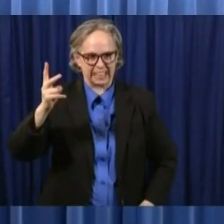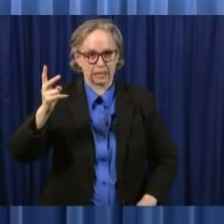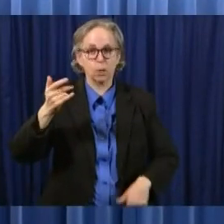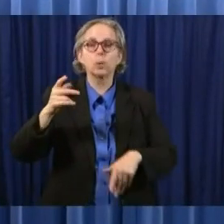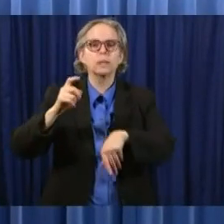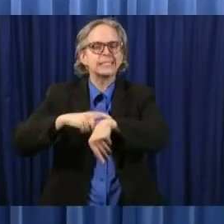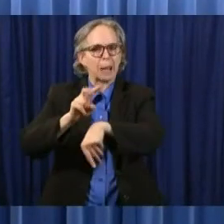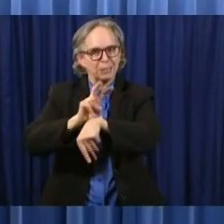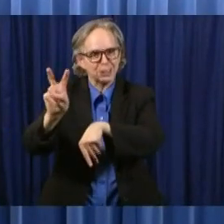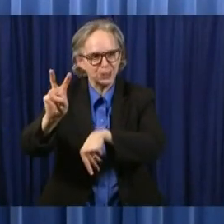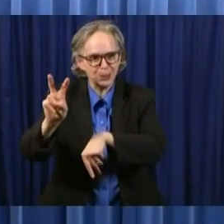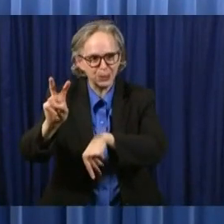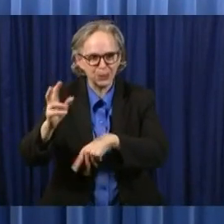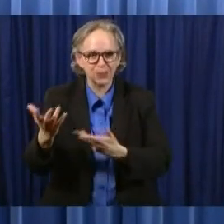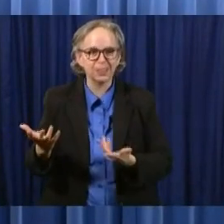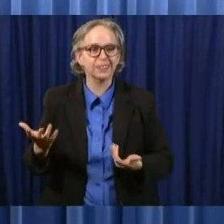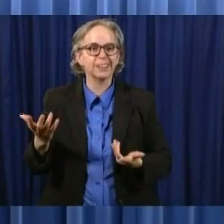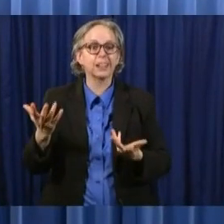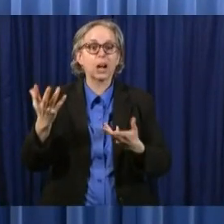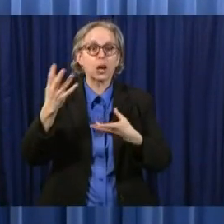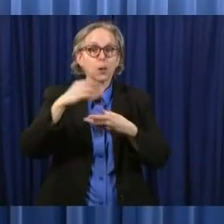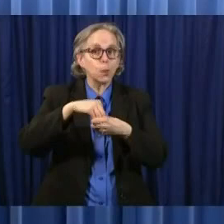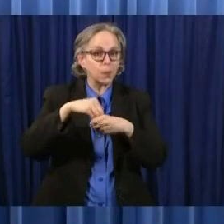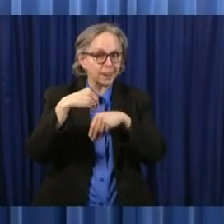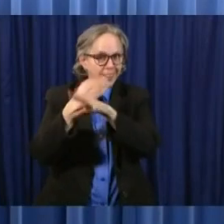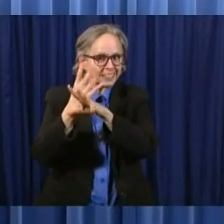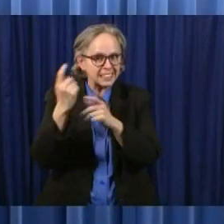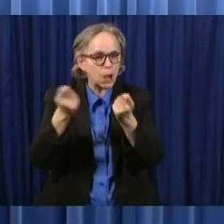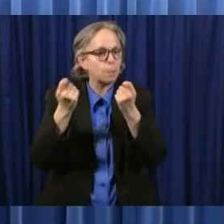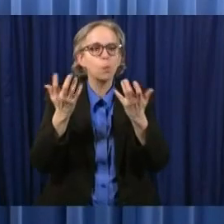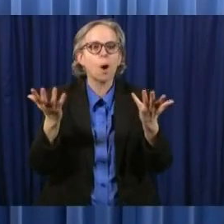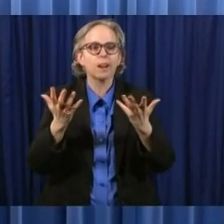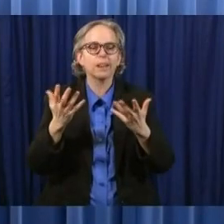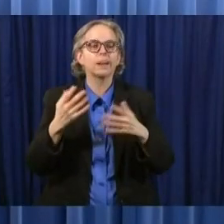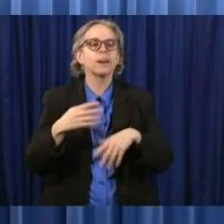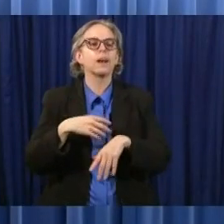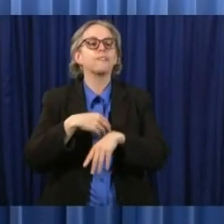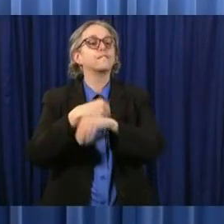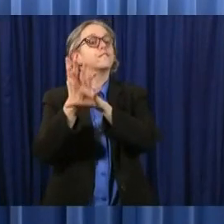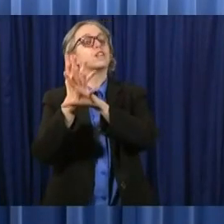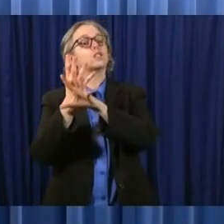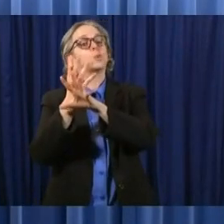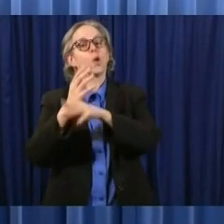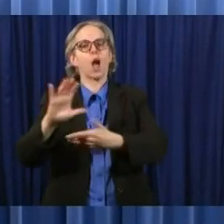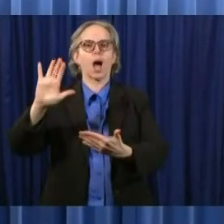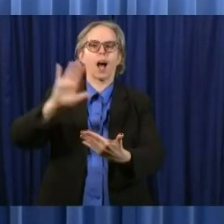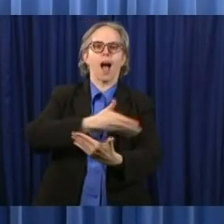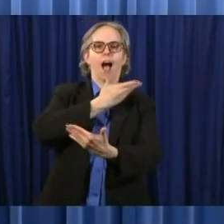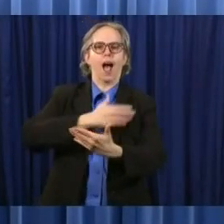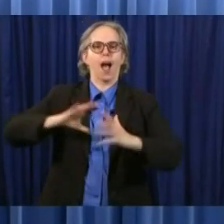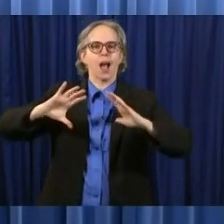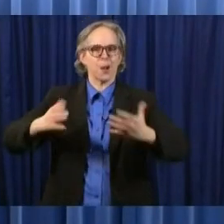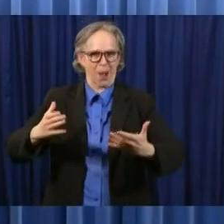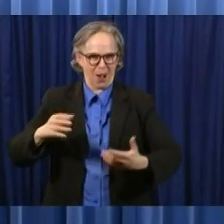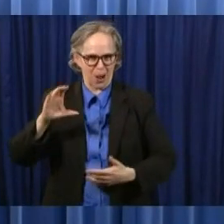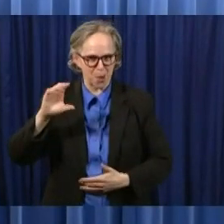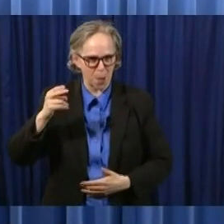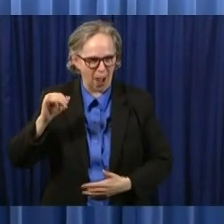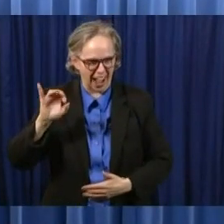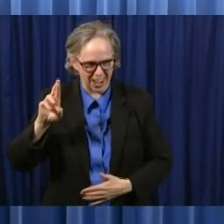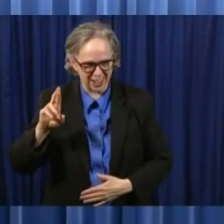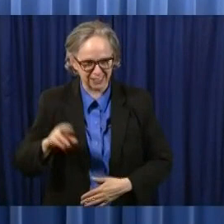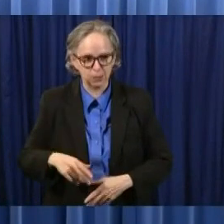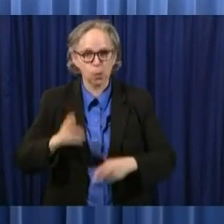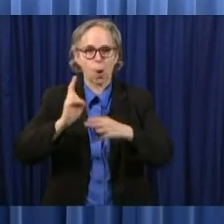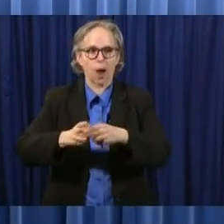virtual ceremony they'll be featuring a virtual choir uh a recording made by their students singing the song world on